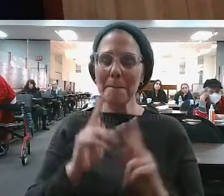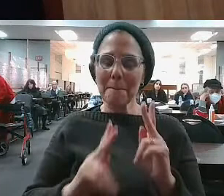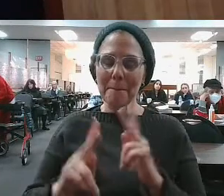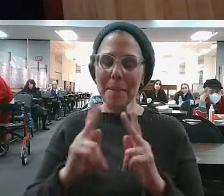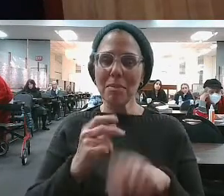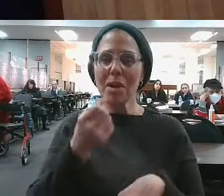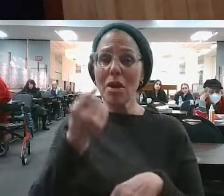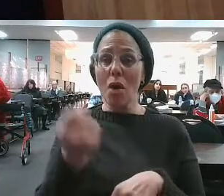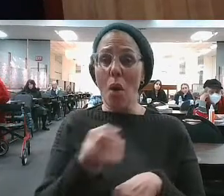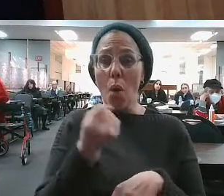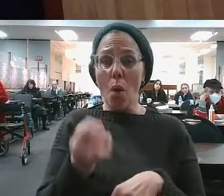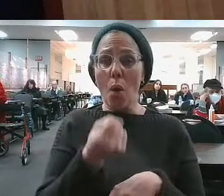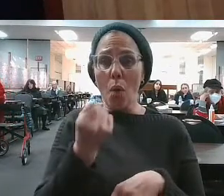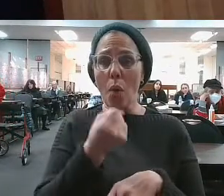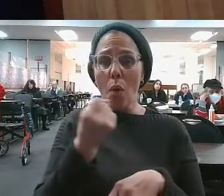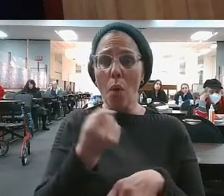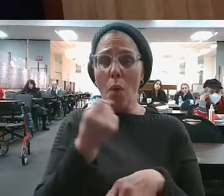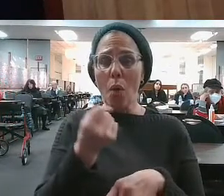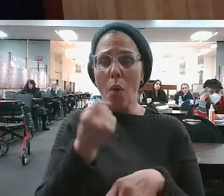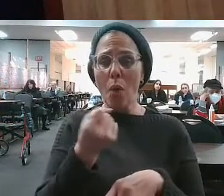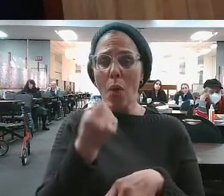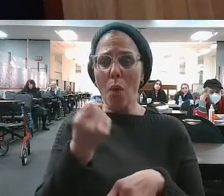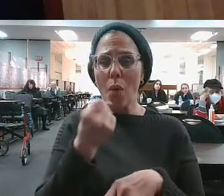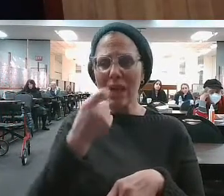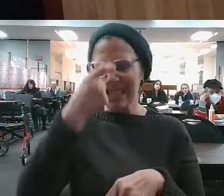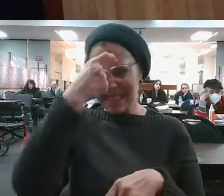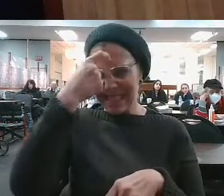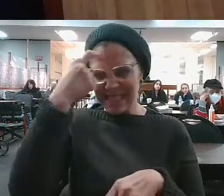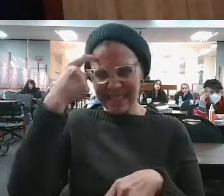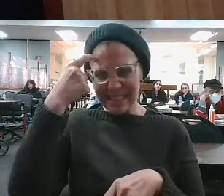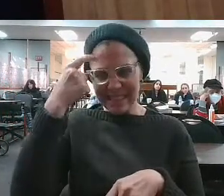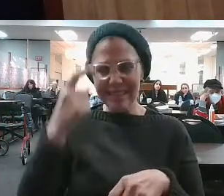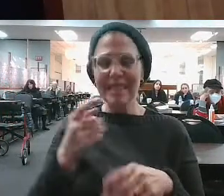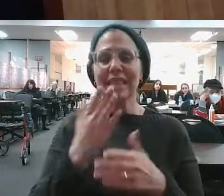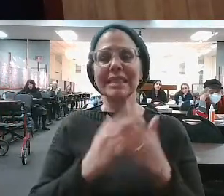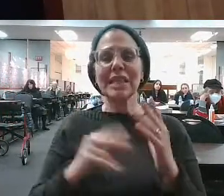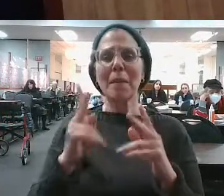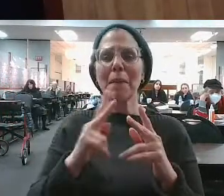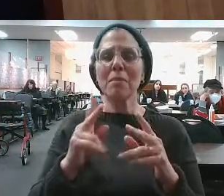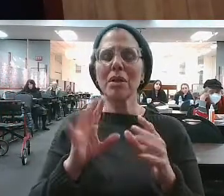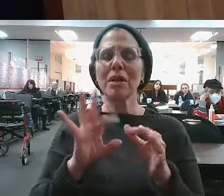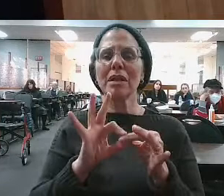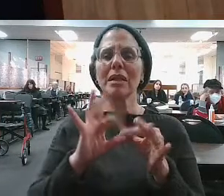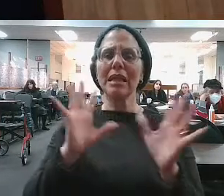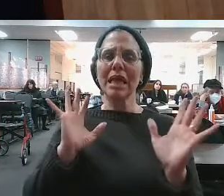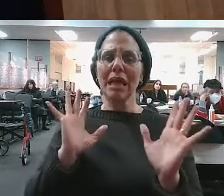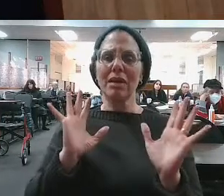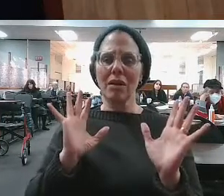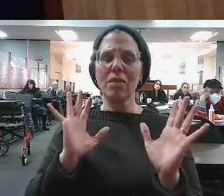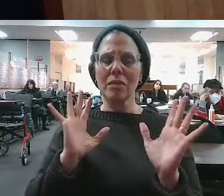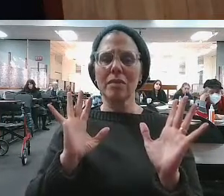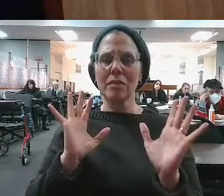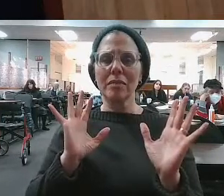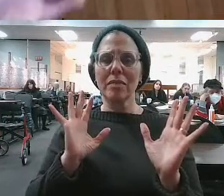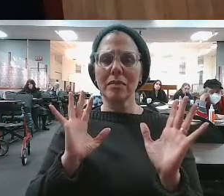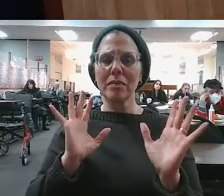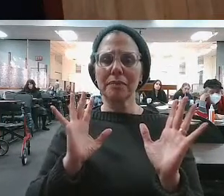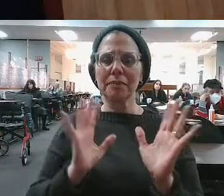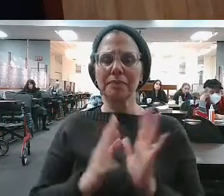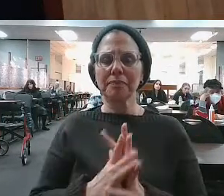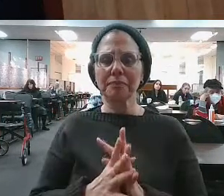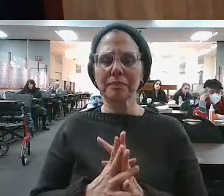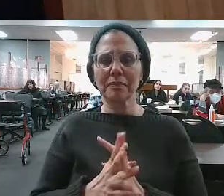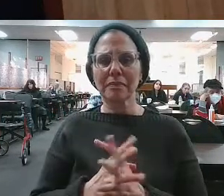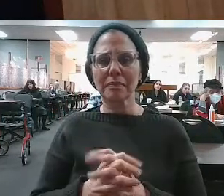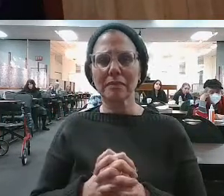baggage. Some people choose to simply cast off their baggage. And some people take their baggage wherever they go